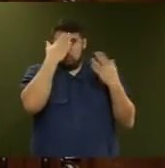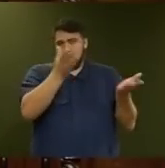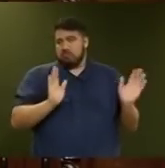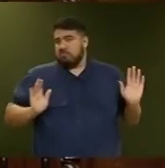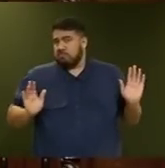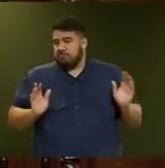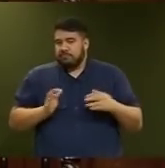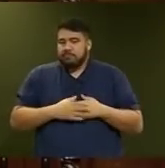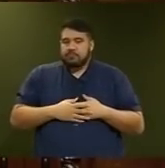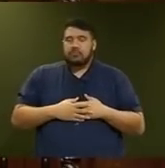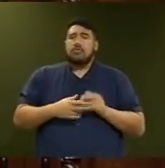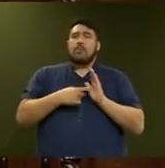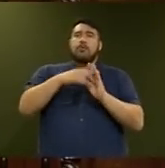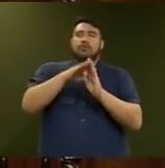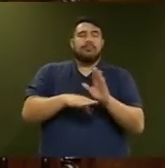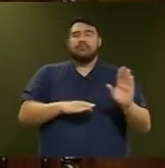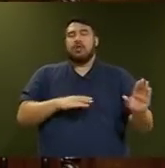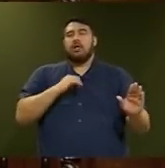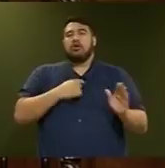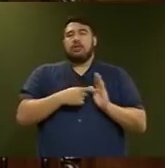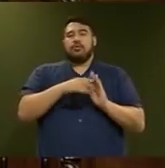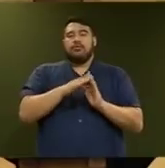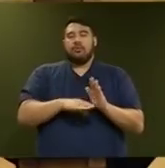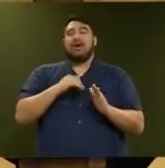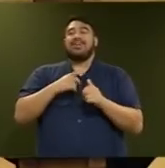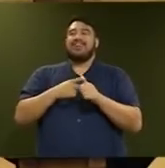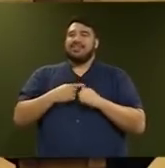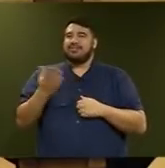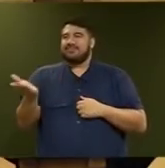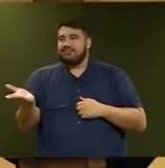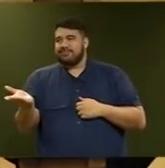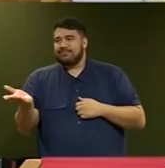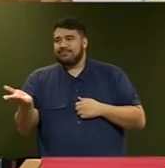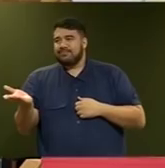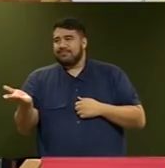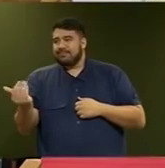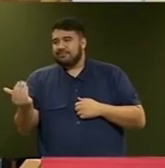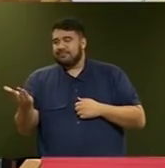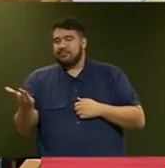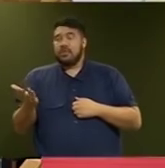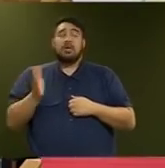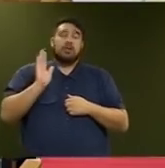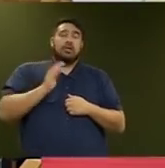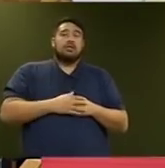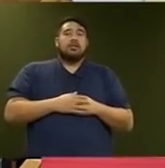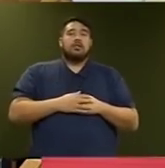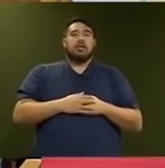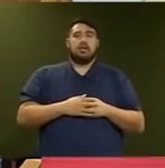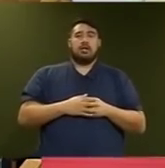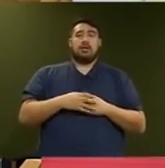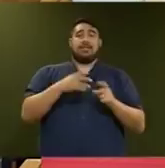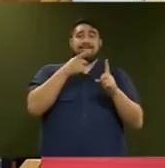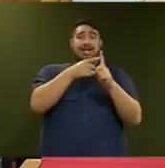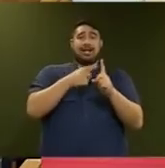was pretty direct. I don't need a point of order. I need an answer. Mr Speaker, there are a range of targets